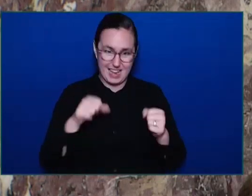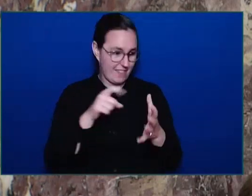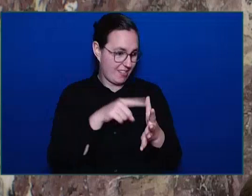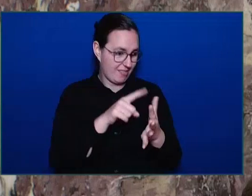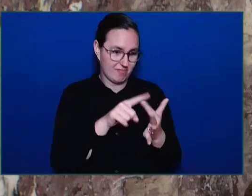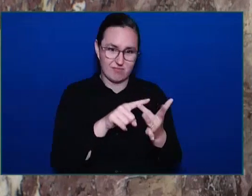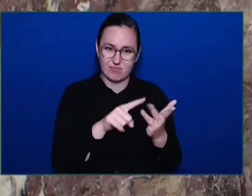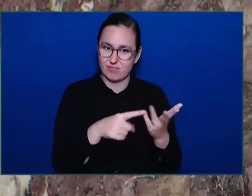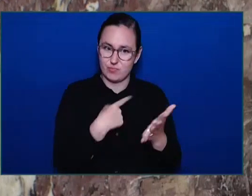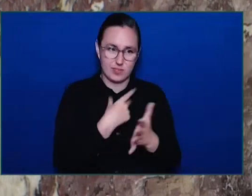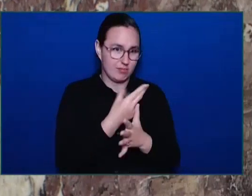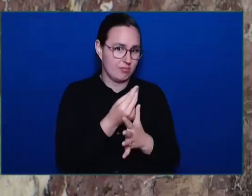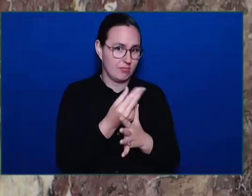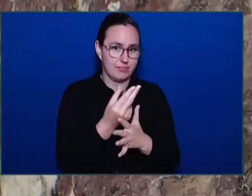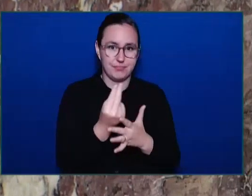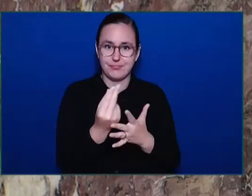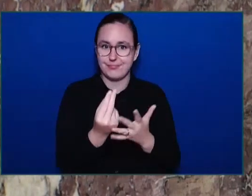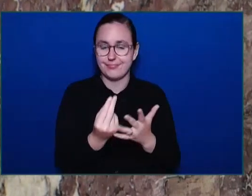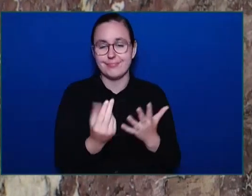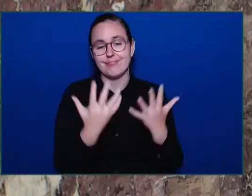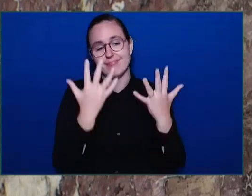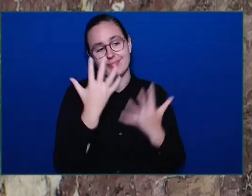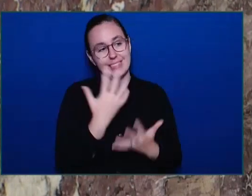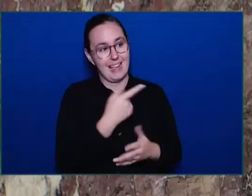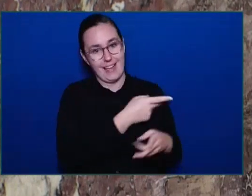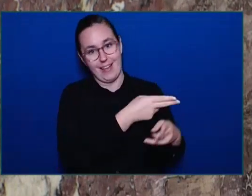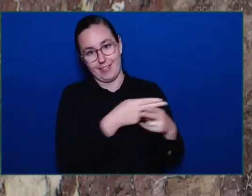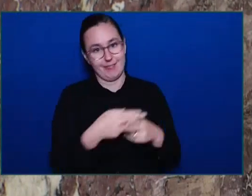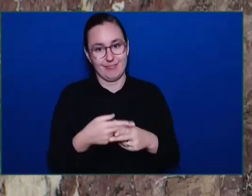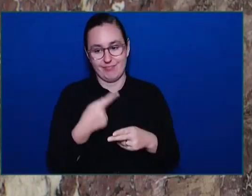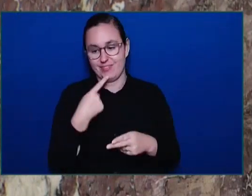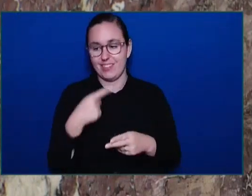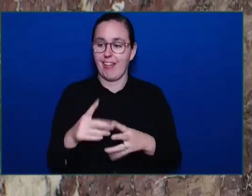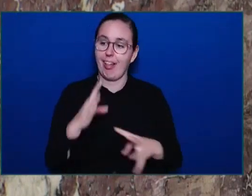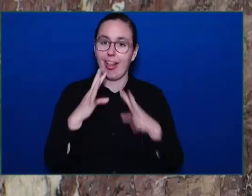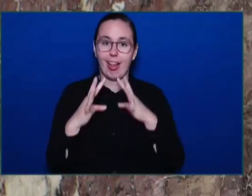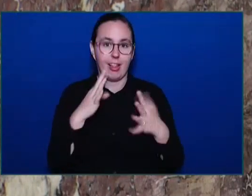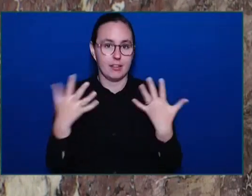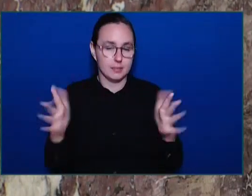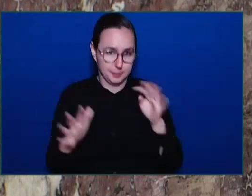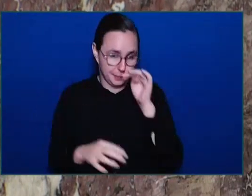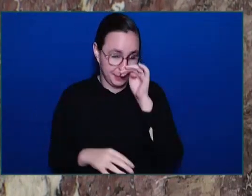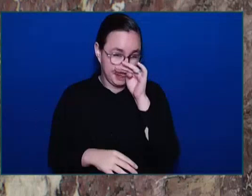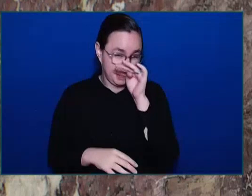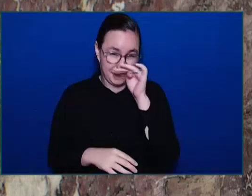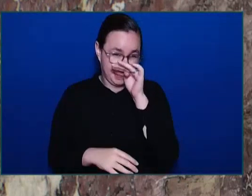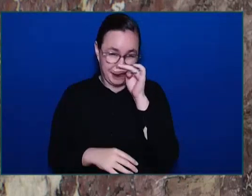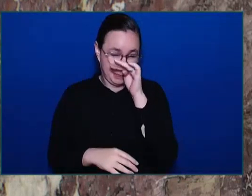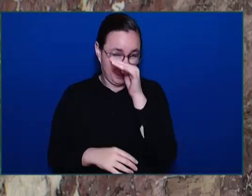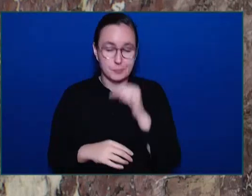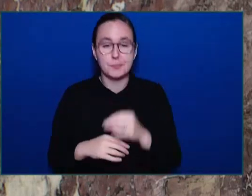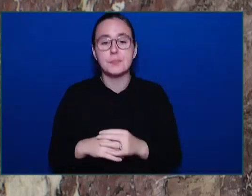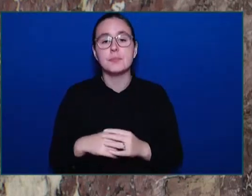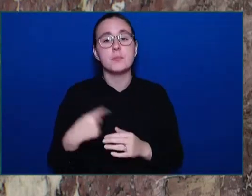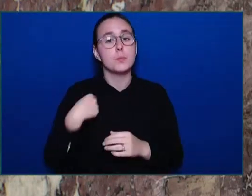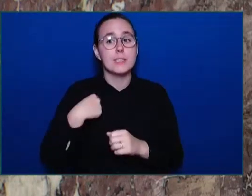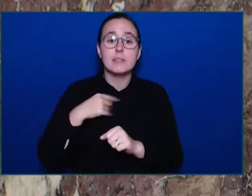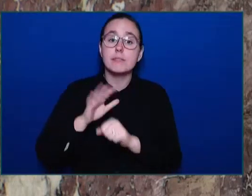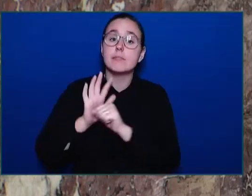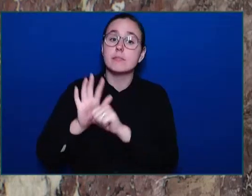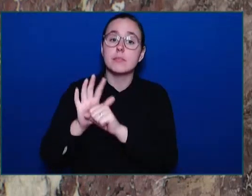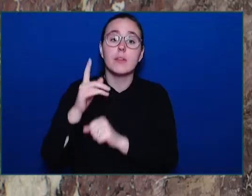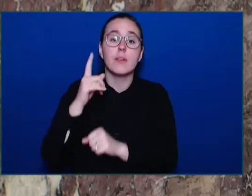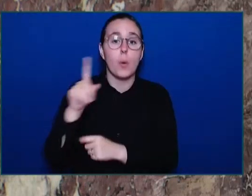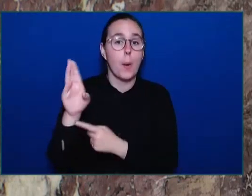it's wanting to get changes made to bail reform, which the Attorney General, the Premier, has spoken to